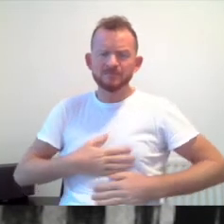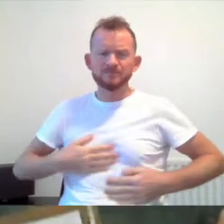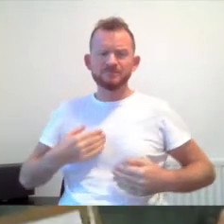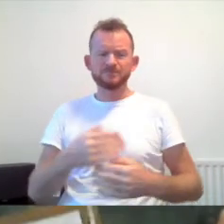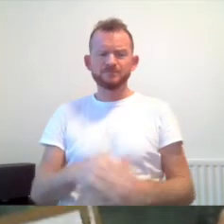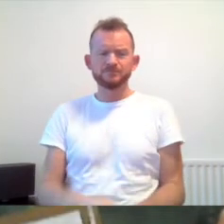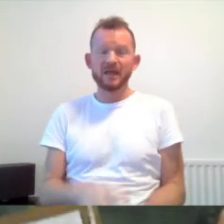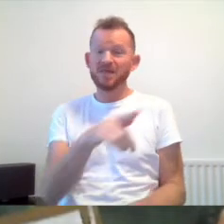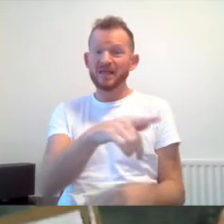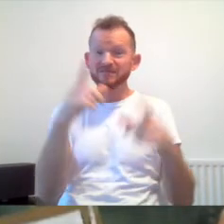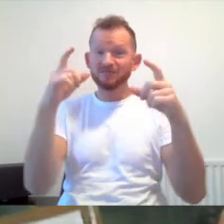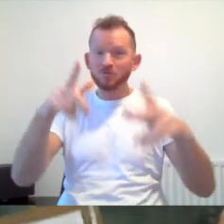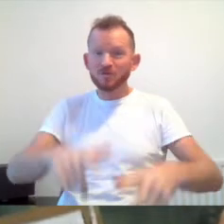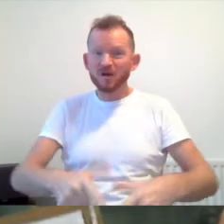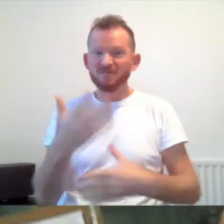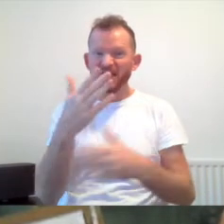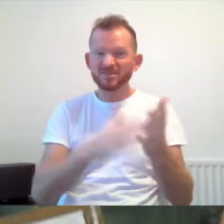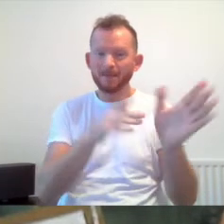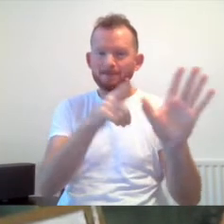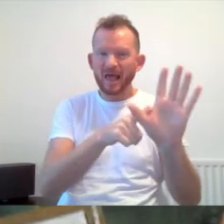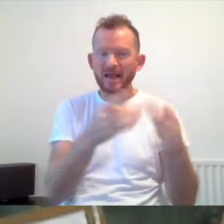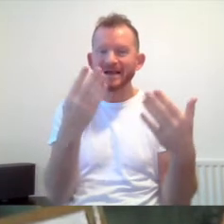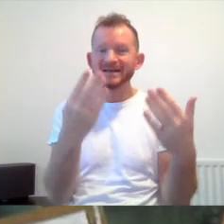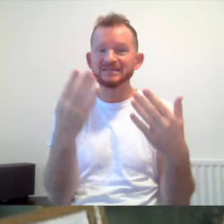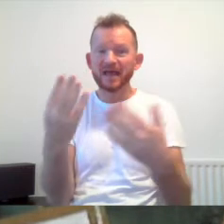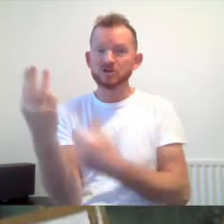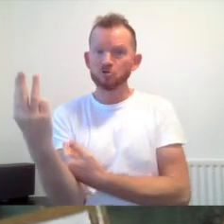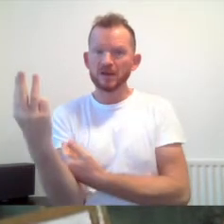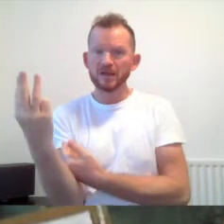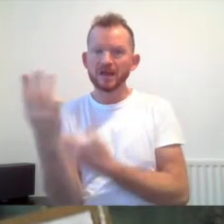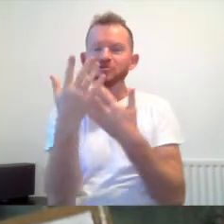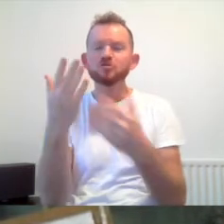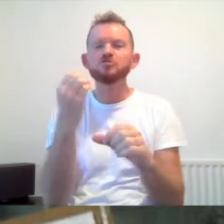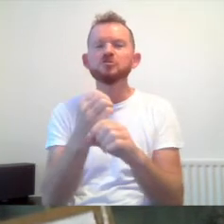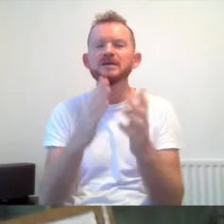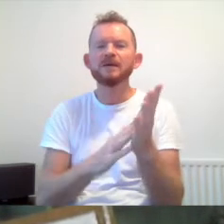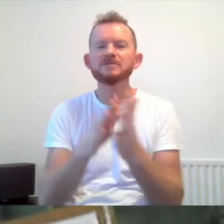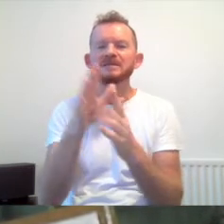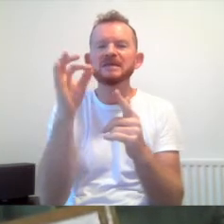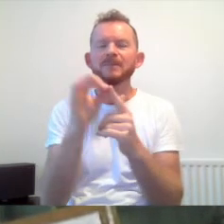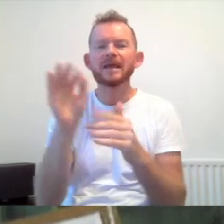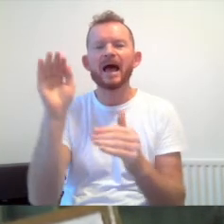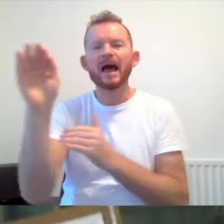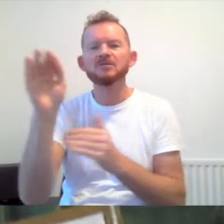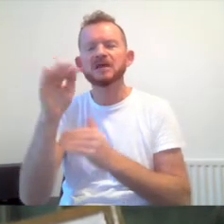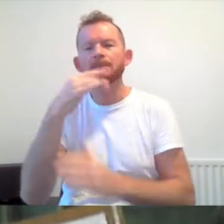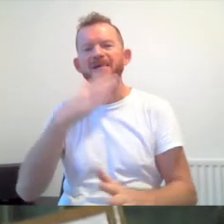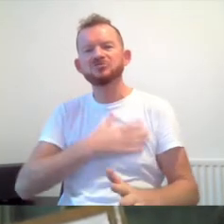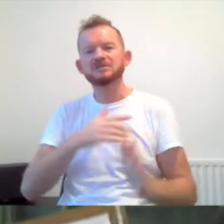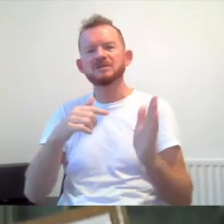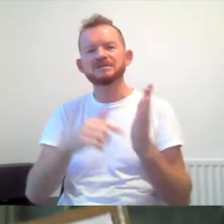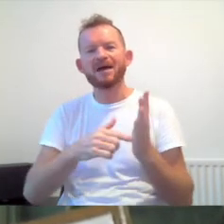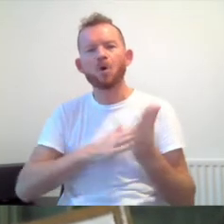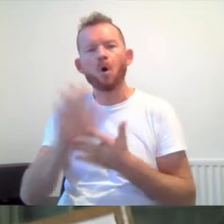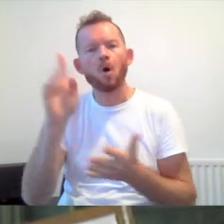This photo from the 5th of May 1993 is showing GMCDP members outside Manchester Town Hall.